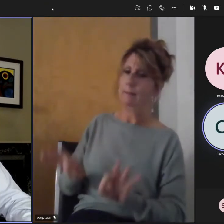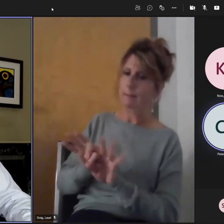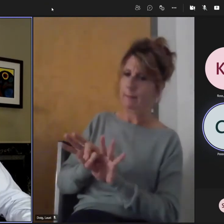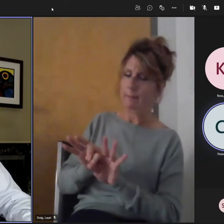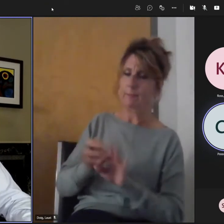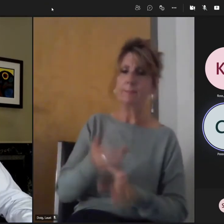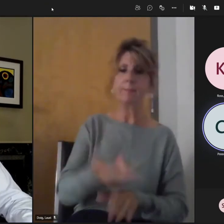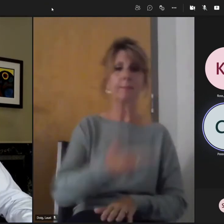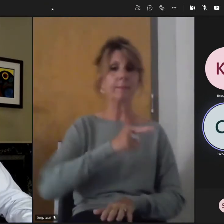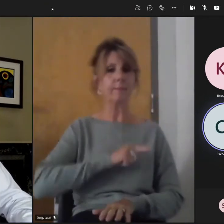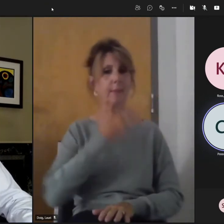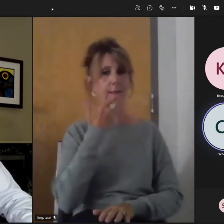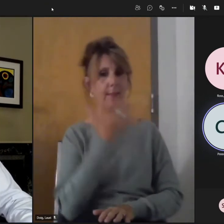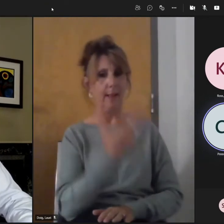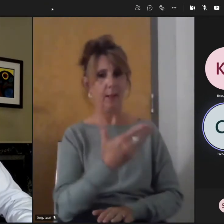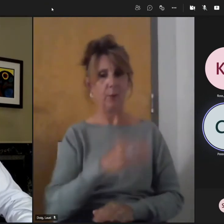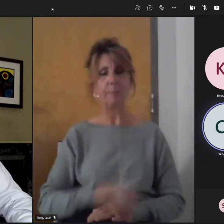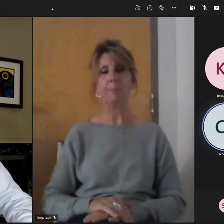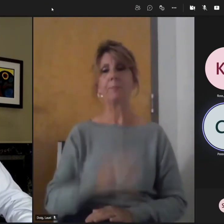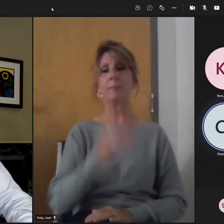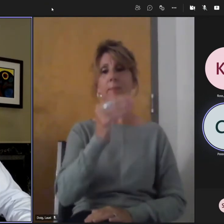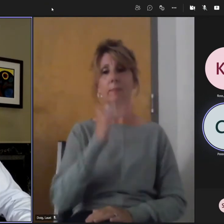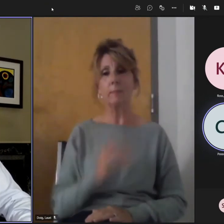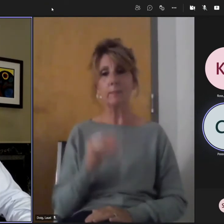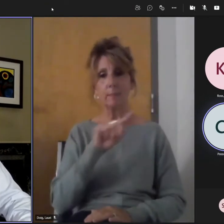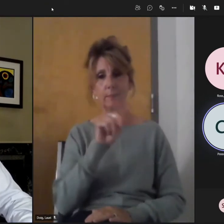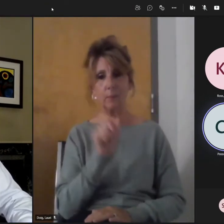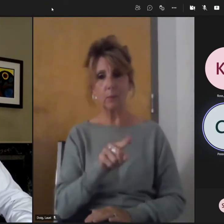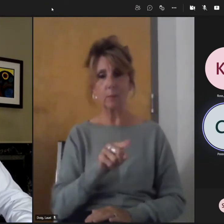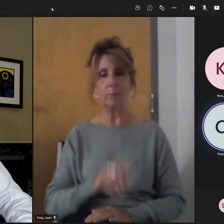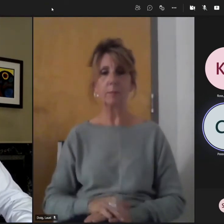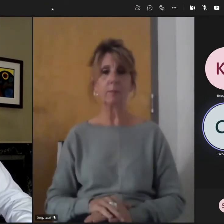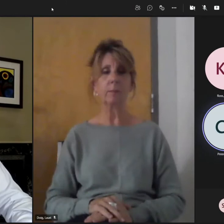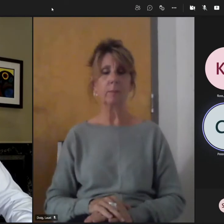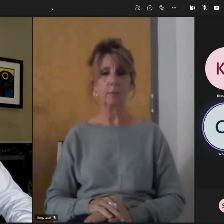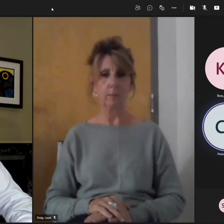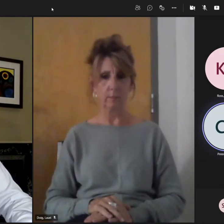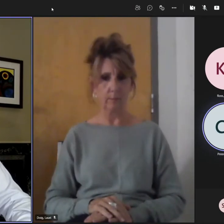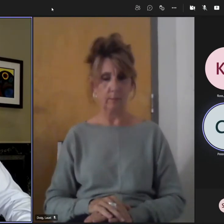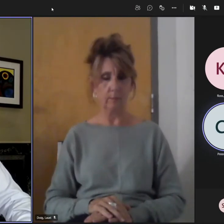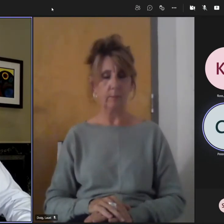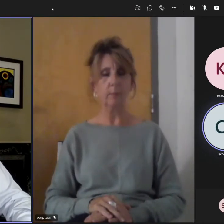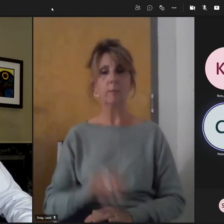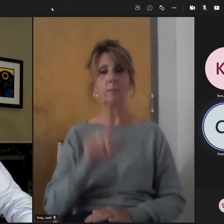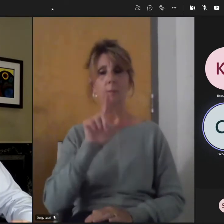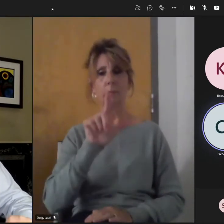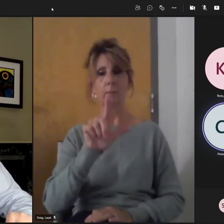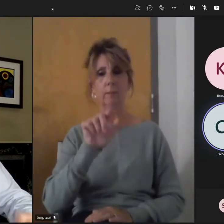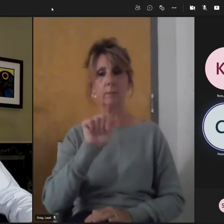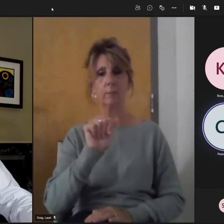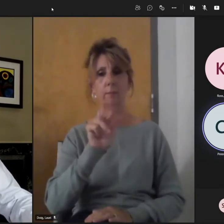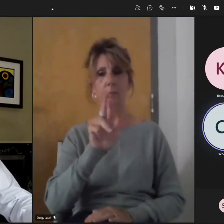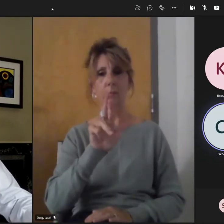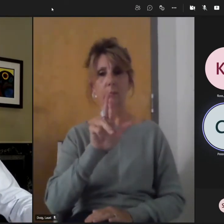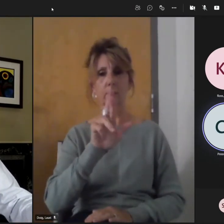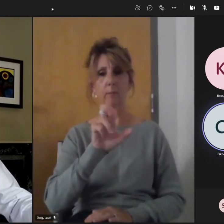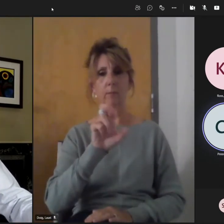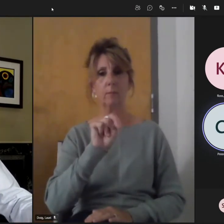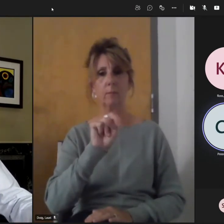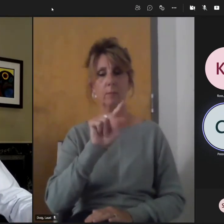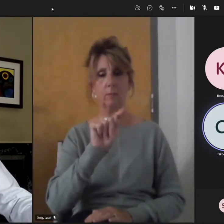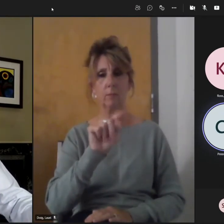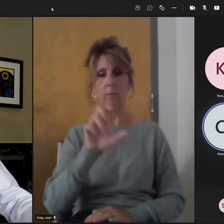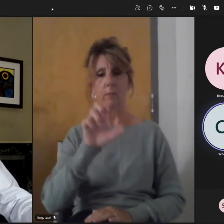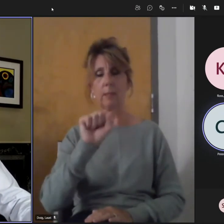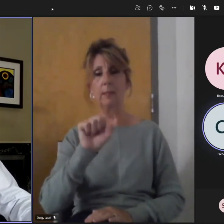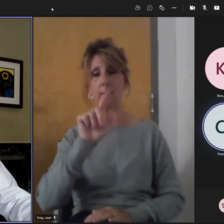Okay, the next question. Lawrence St. Leger is deeply involved in healthy schools